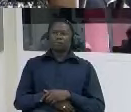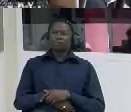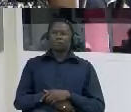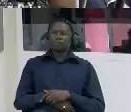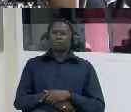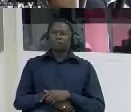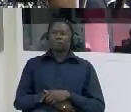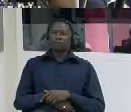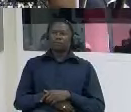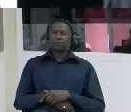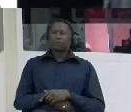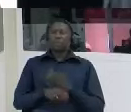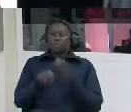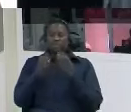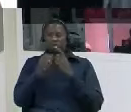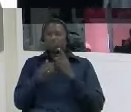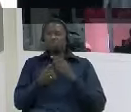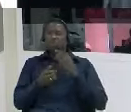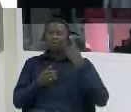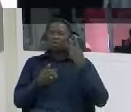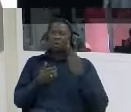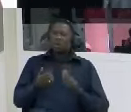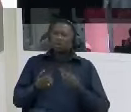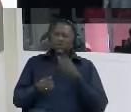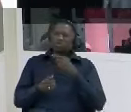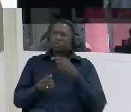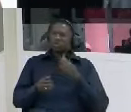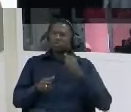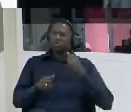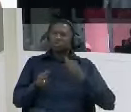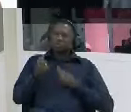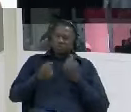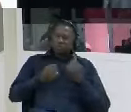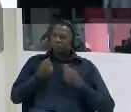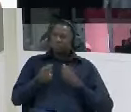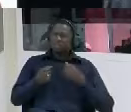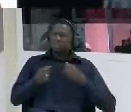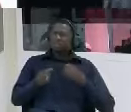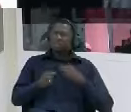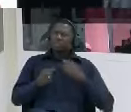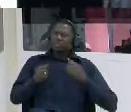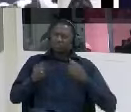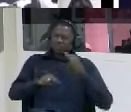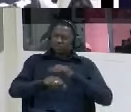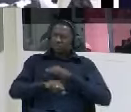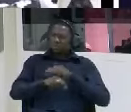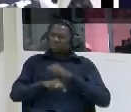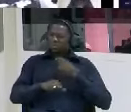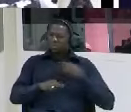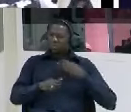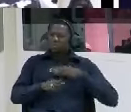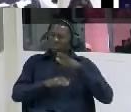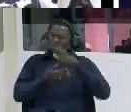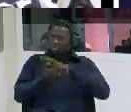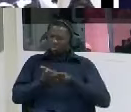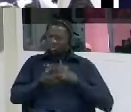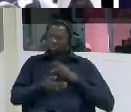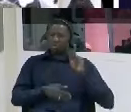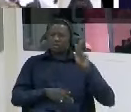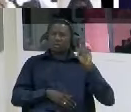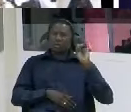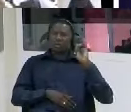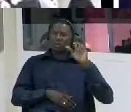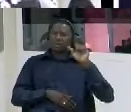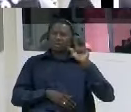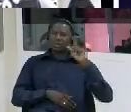and yes tell us what yes council i can fully remember during my torture there